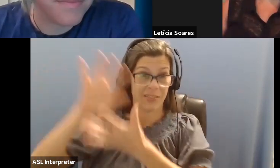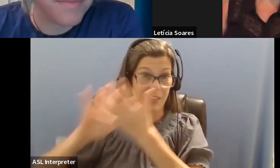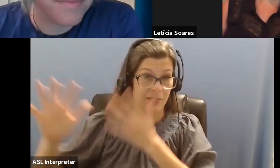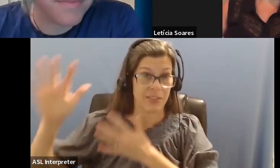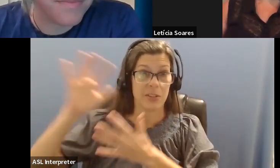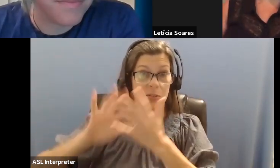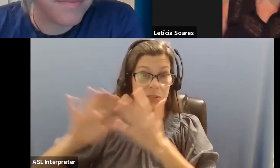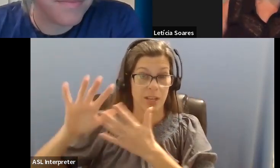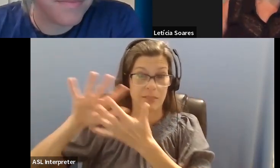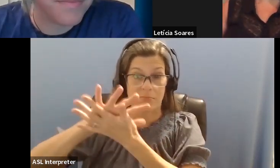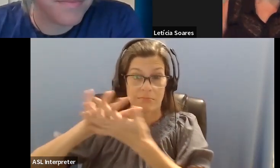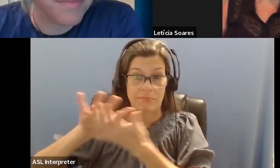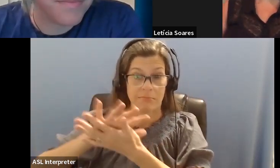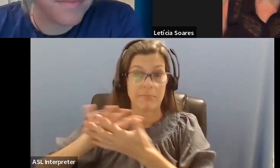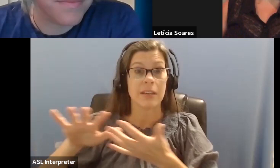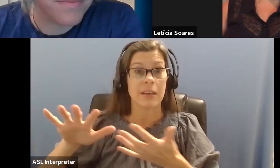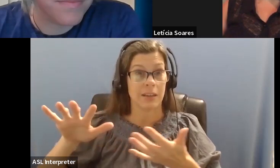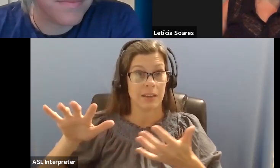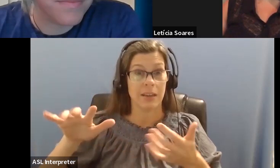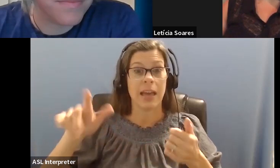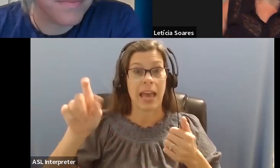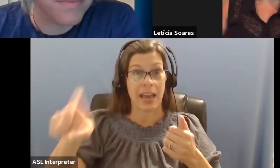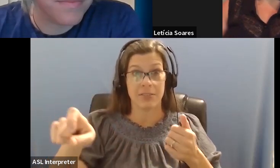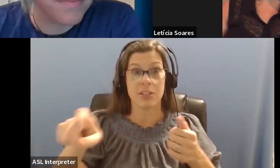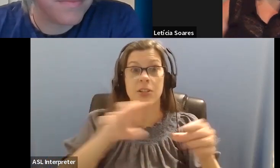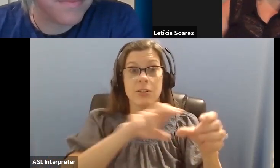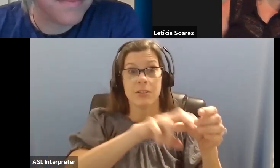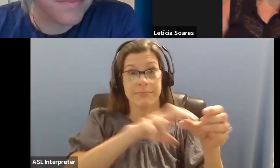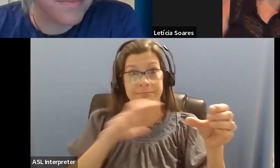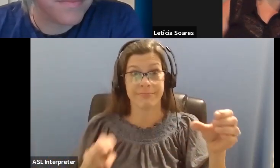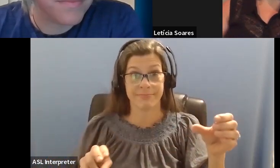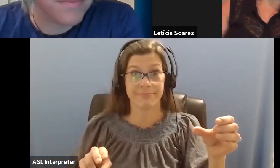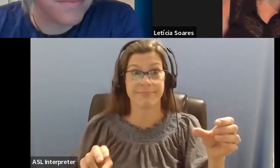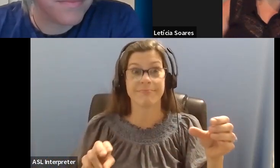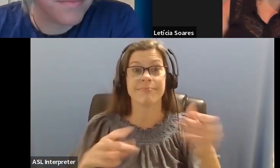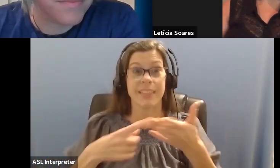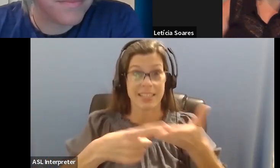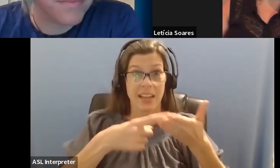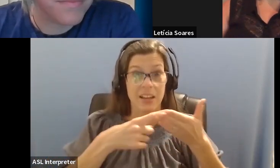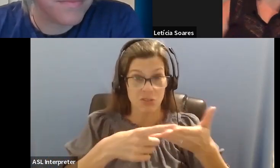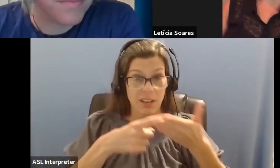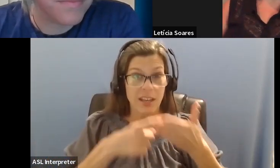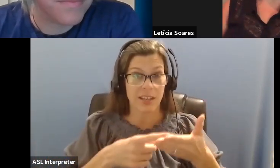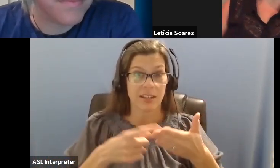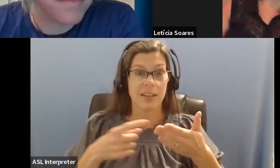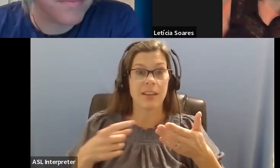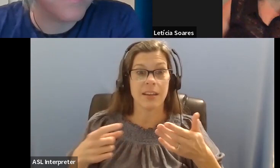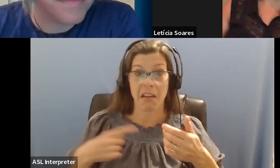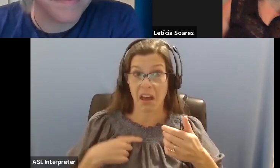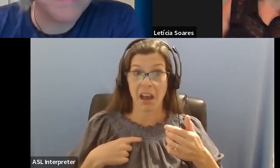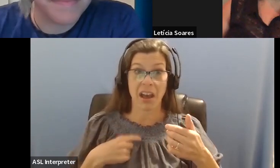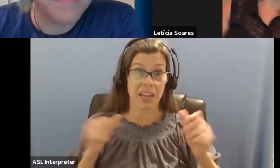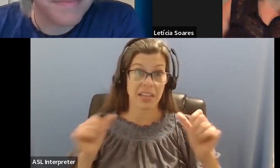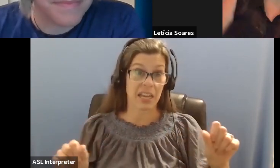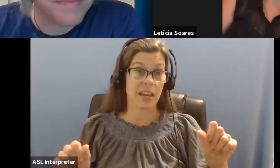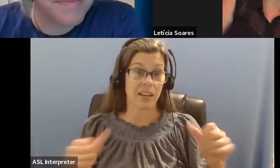am very proud that I can say, like, I am disabled. These are the things that I can do, these are